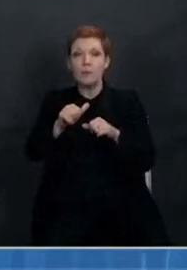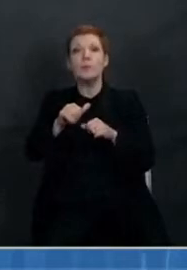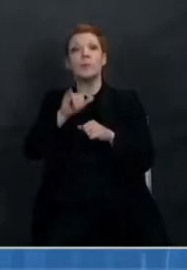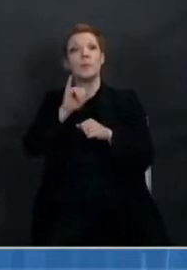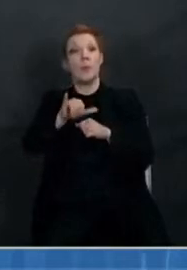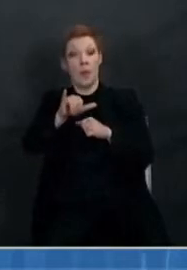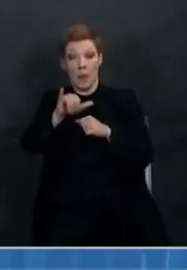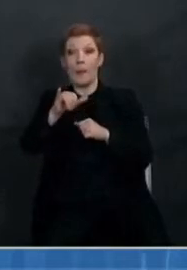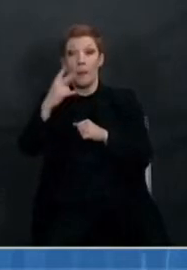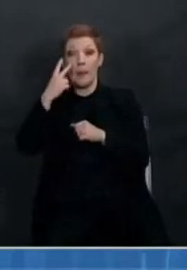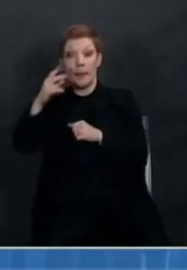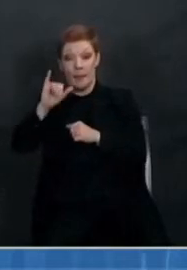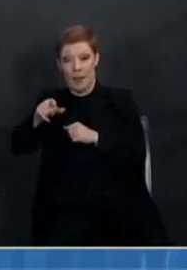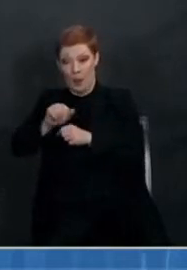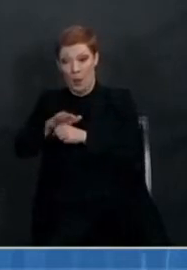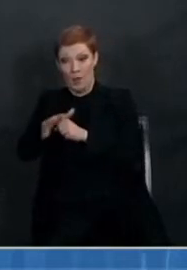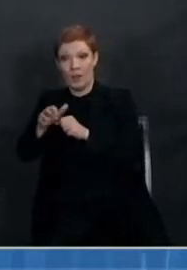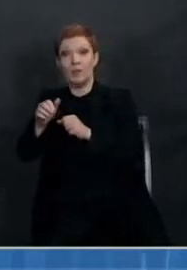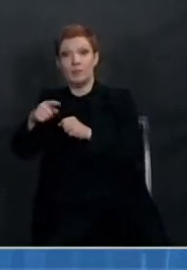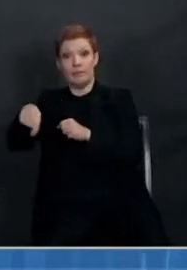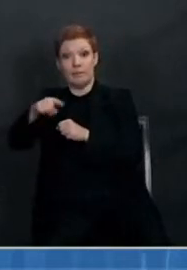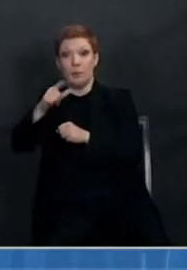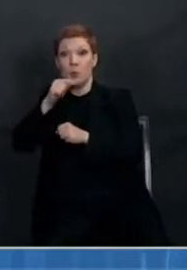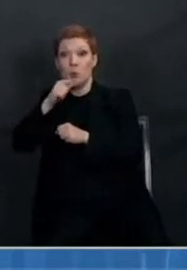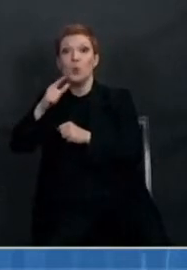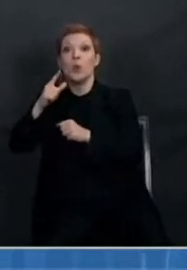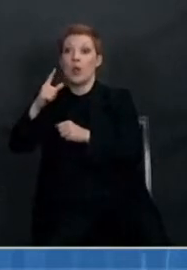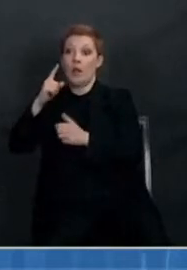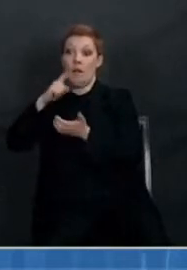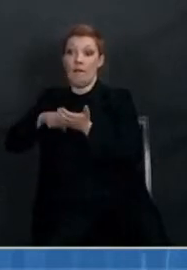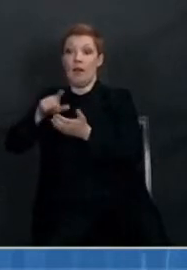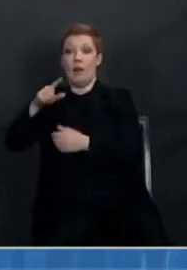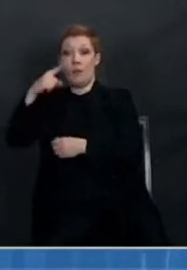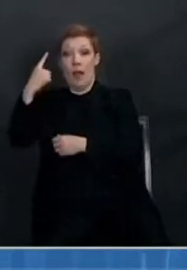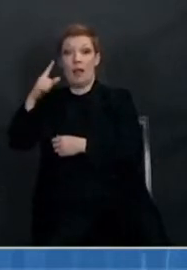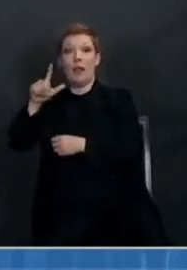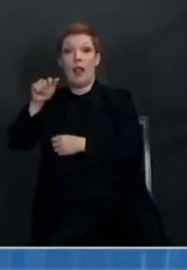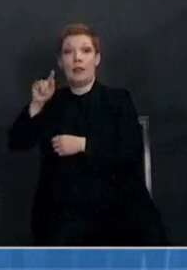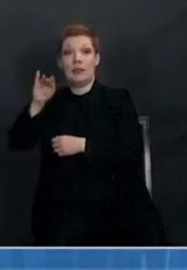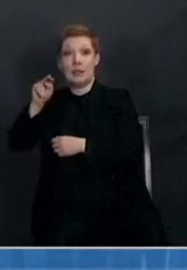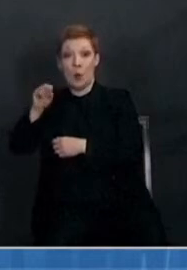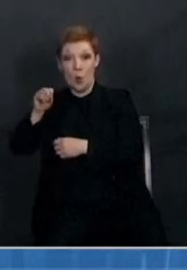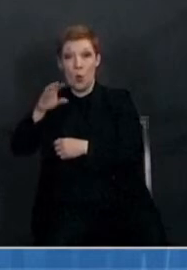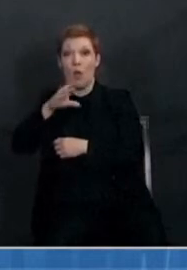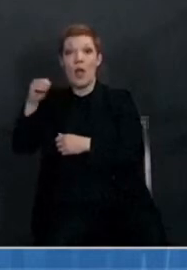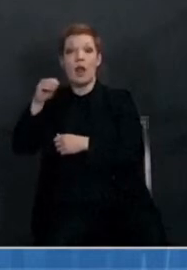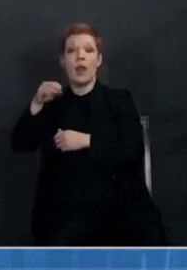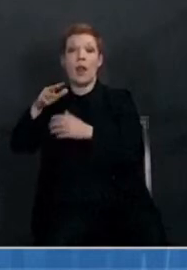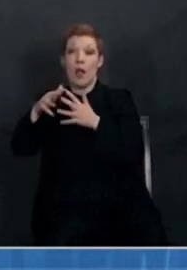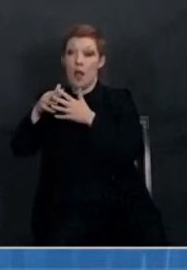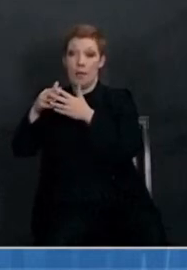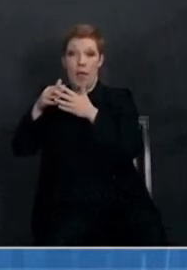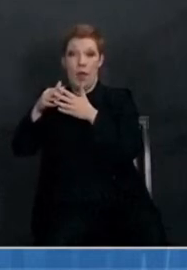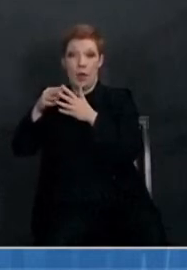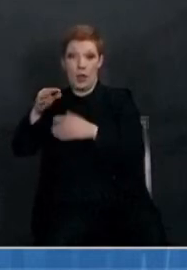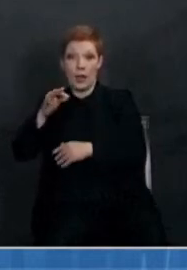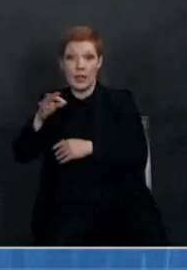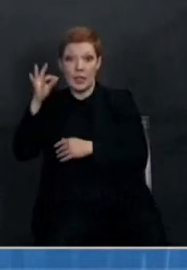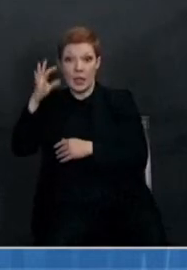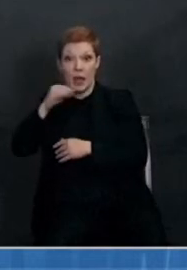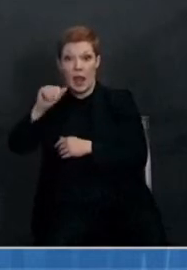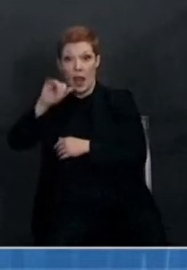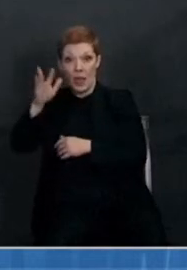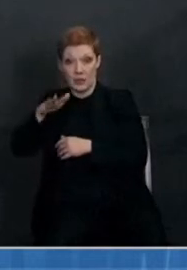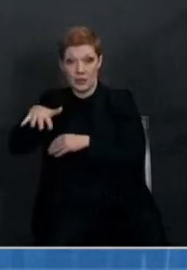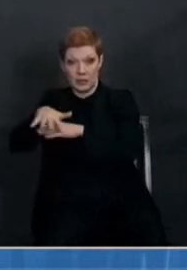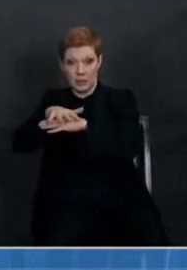deaths are higher among individuals who identify as black, Latino, as well as among American Indians and Alaska Natives. Compared with